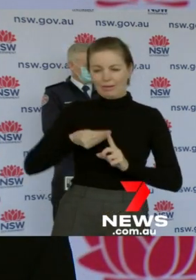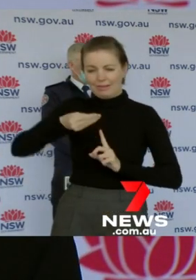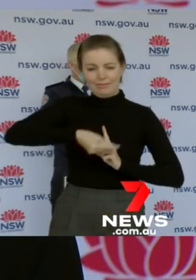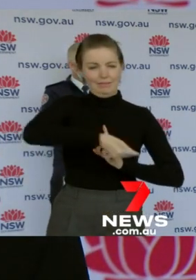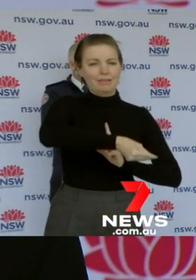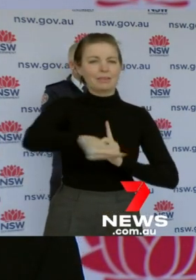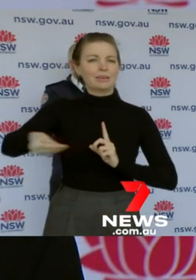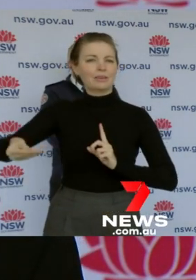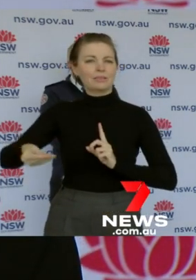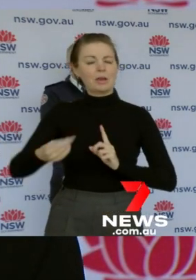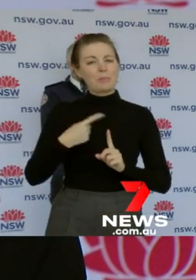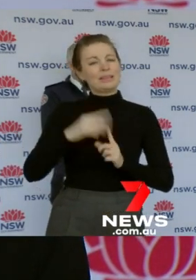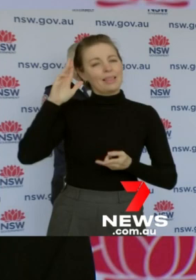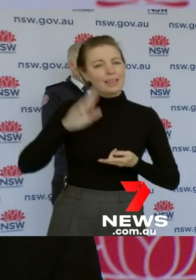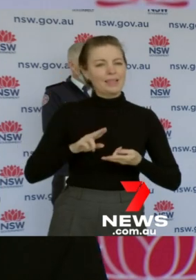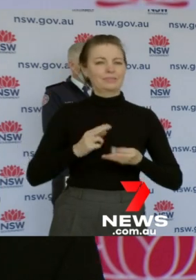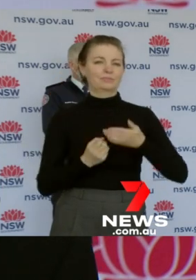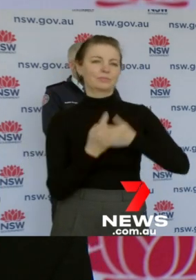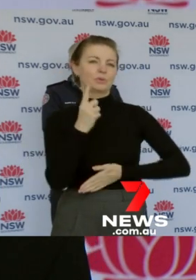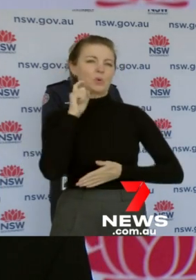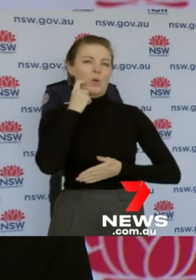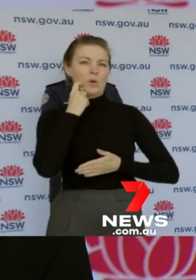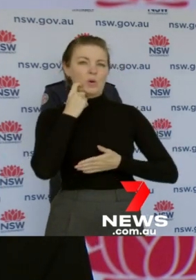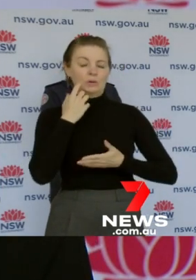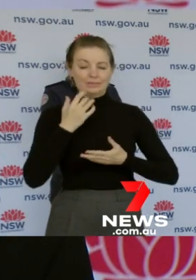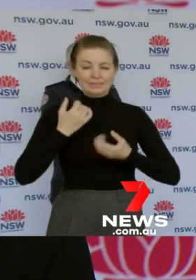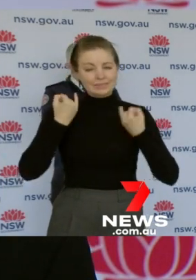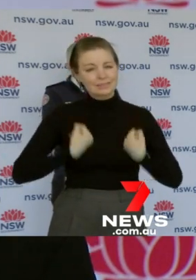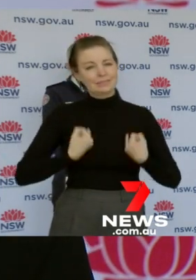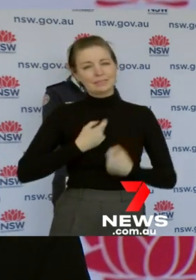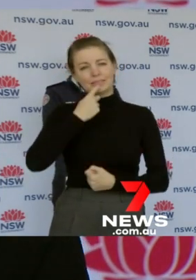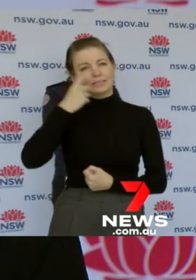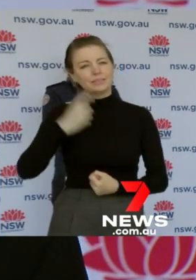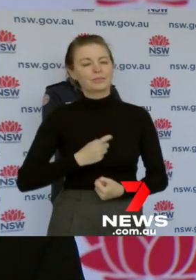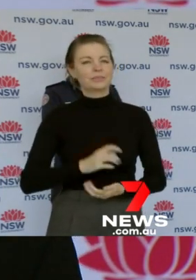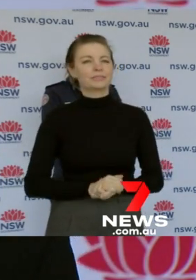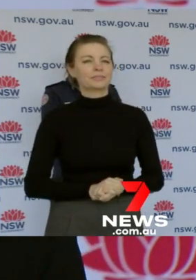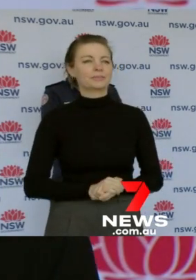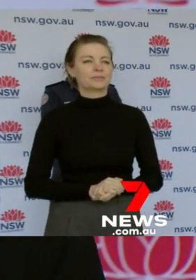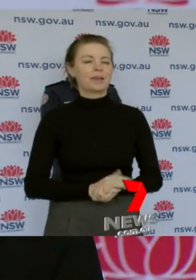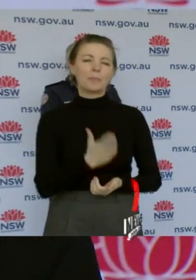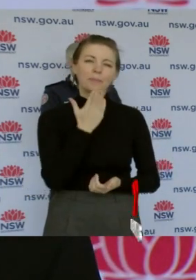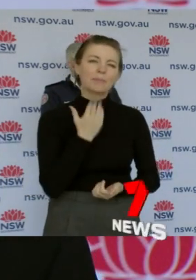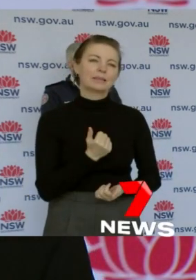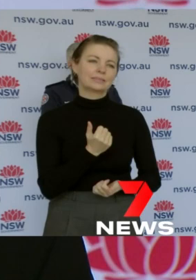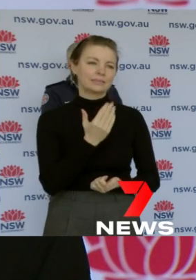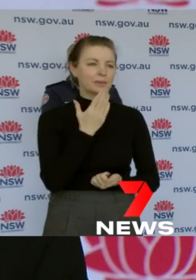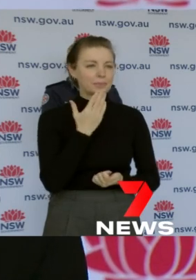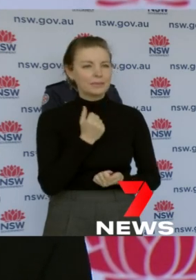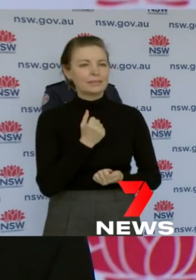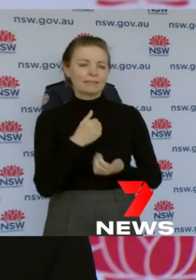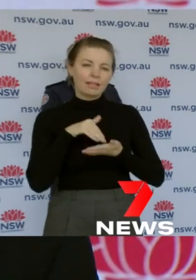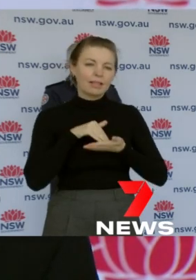having severe outcomes like hospitalisation and even death. So please please help protect our frontline workers.